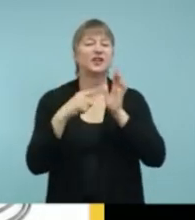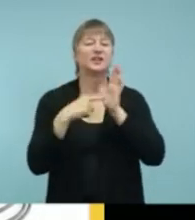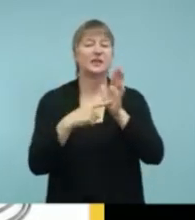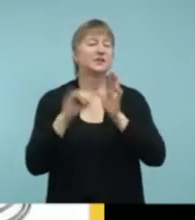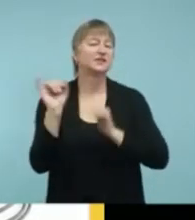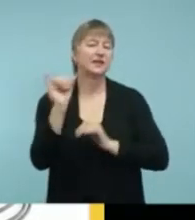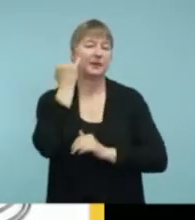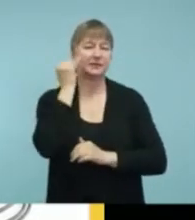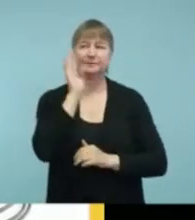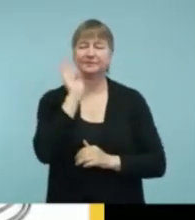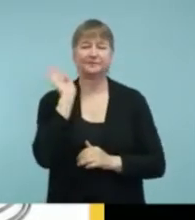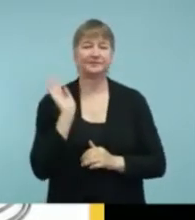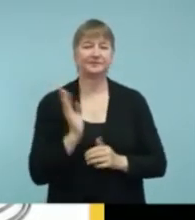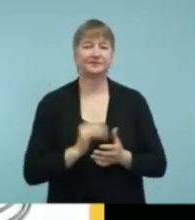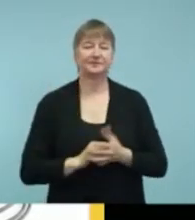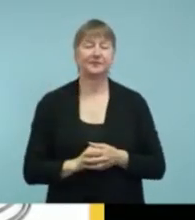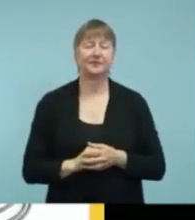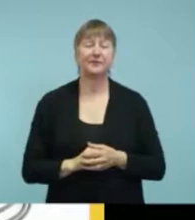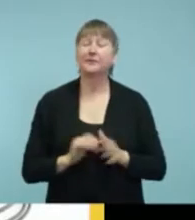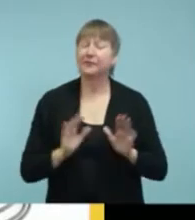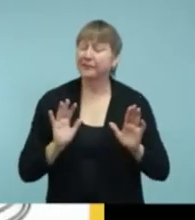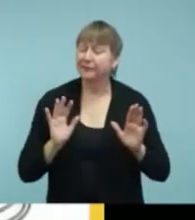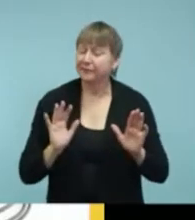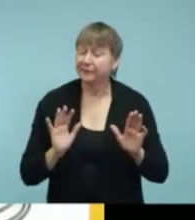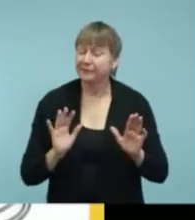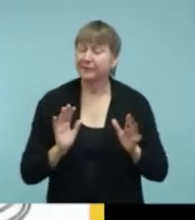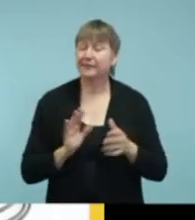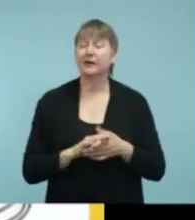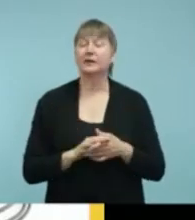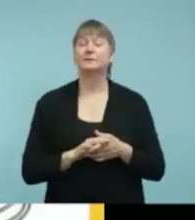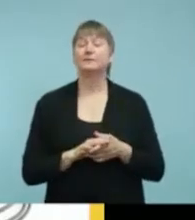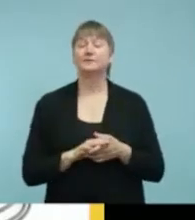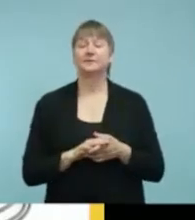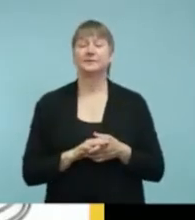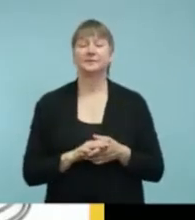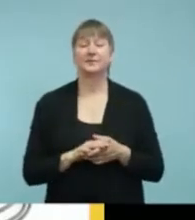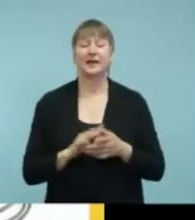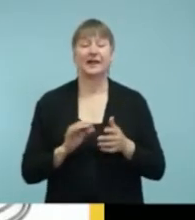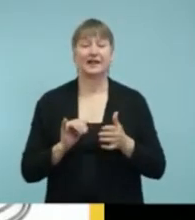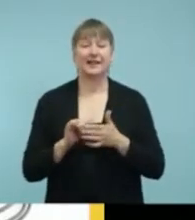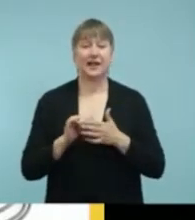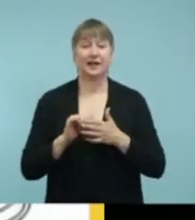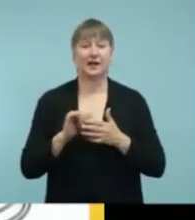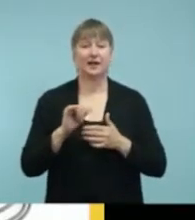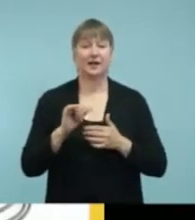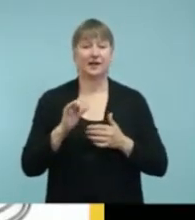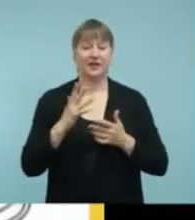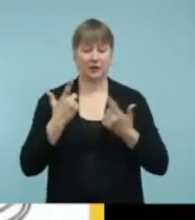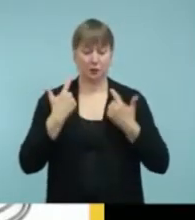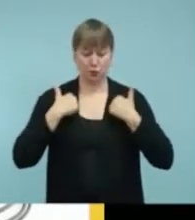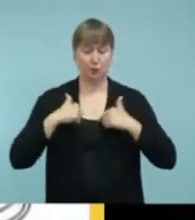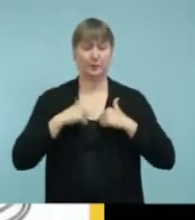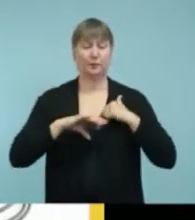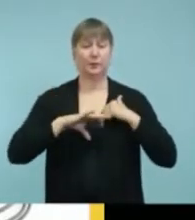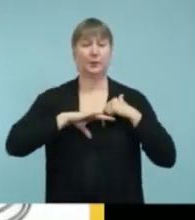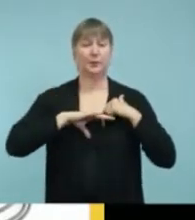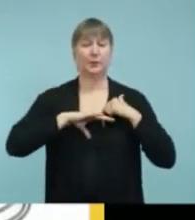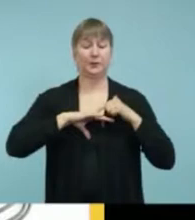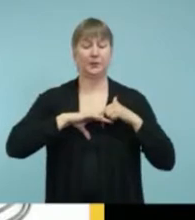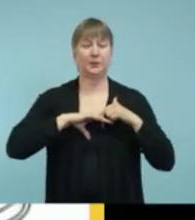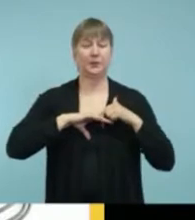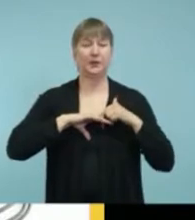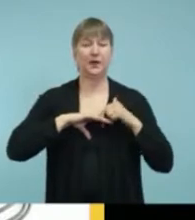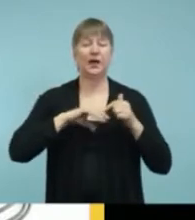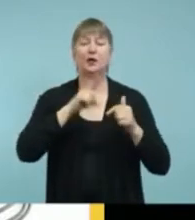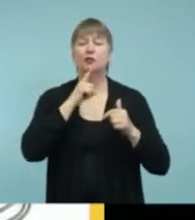I should also mention too, the one that I was talking about the upper left hand corner, it's separated into